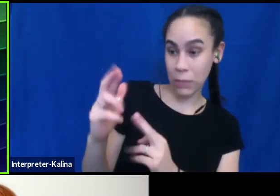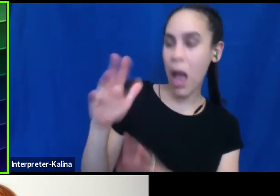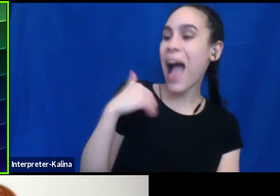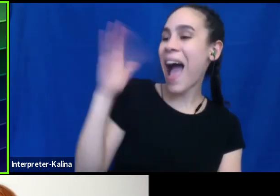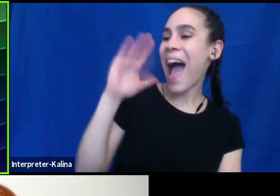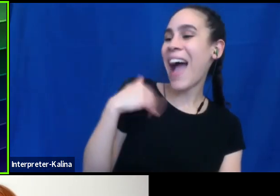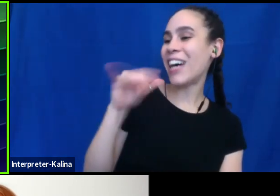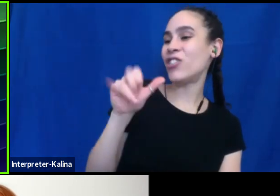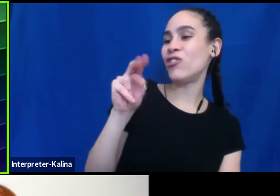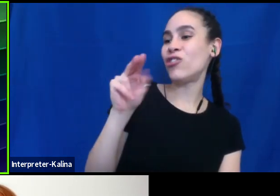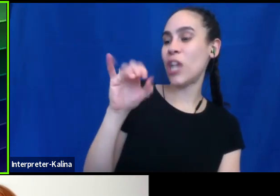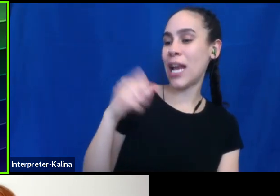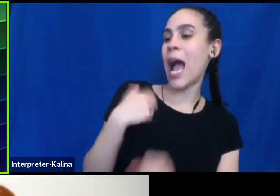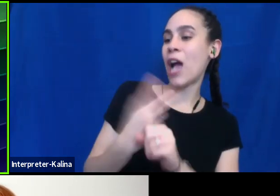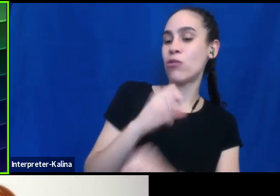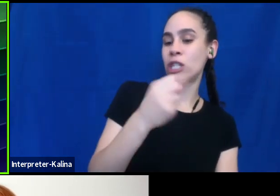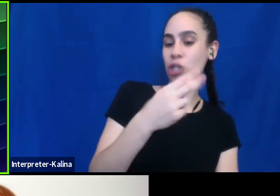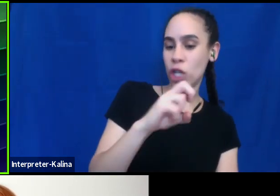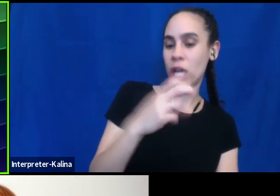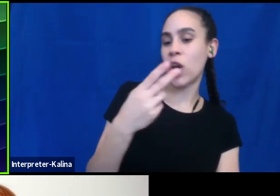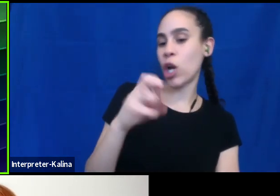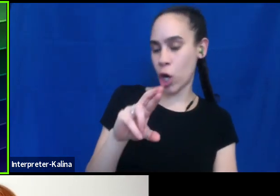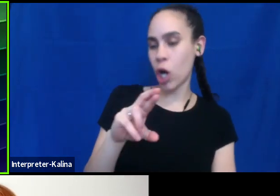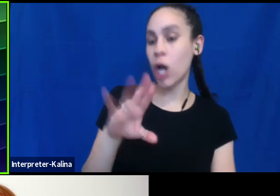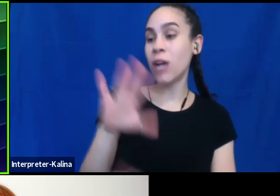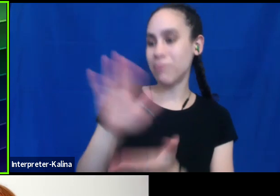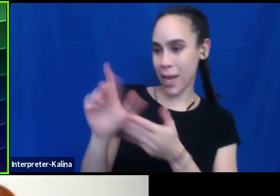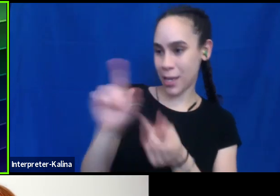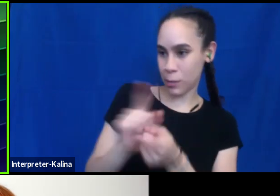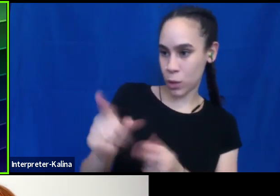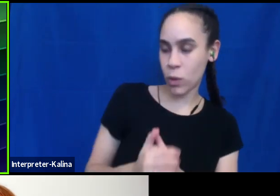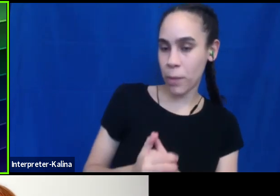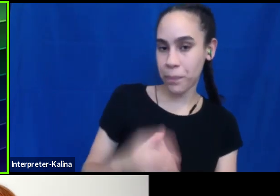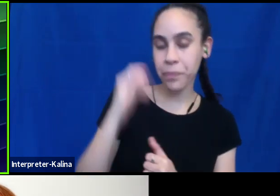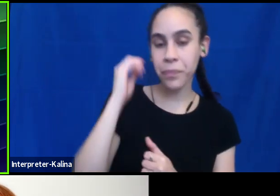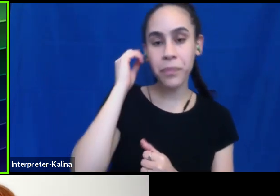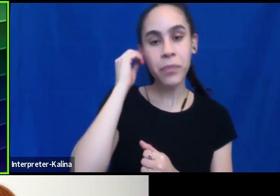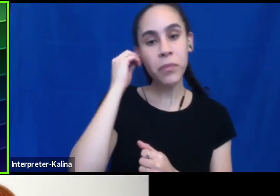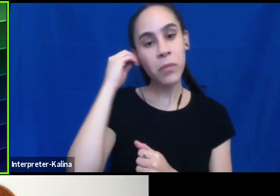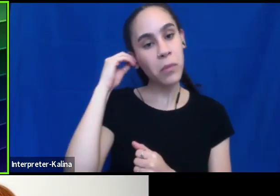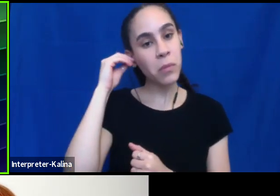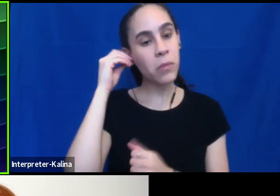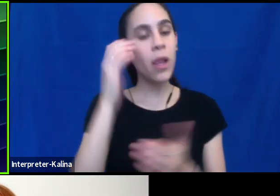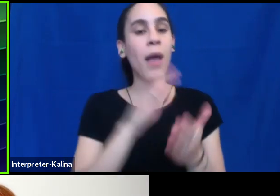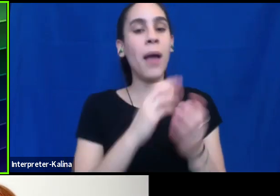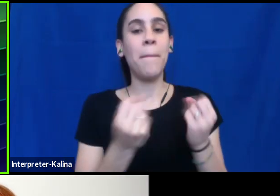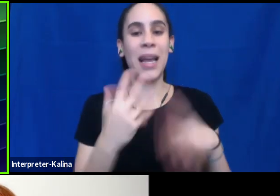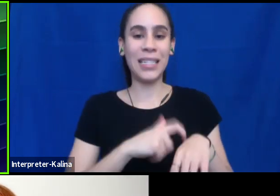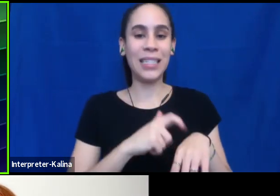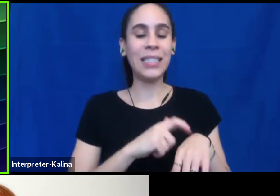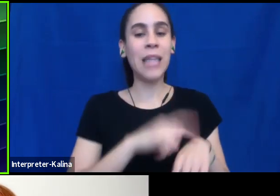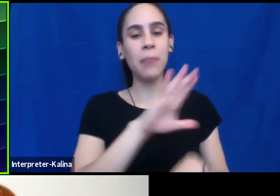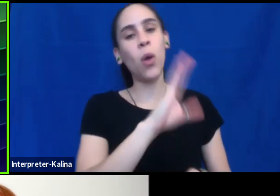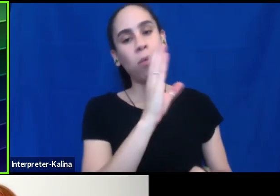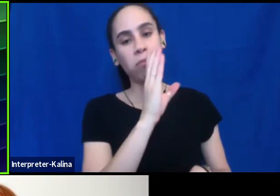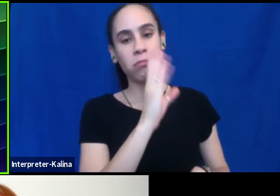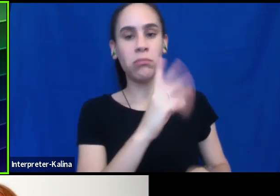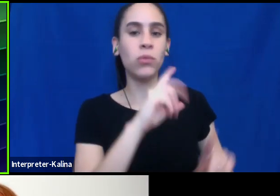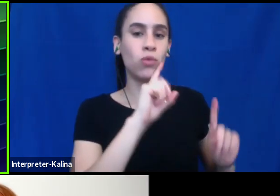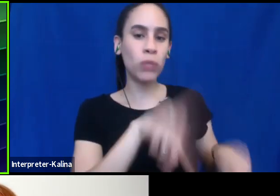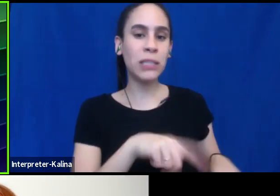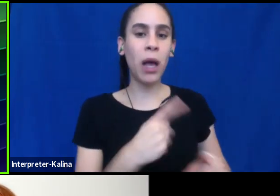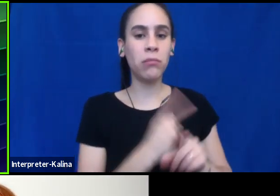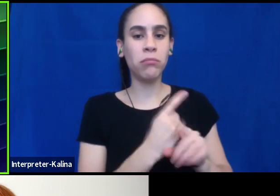her pronouns, you know, nice to meet you. And oftentimes people will respond with hi, I'm so-and-so and here are my pronouns. Um,